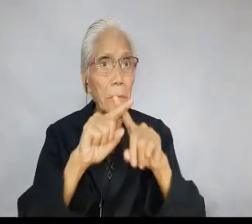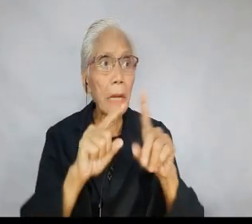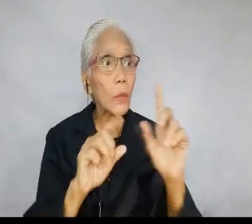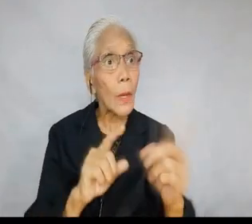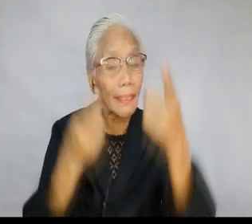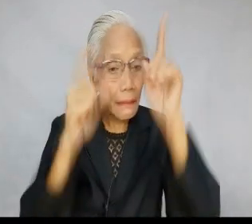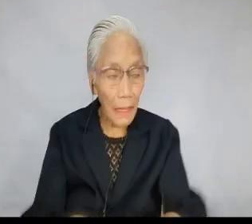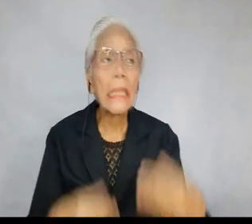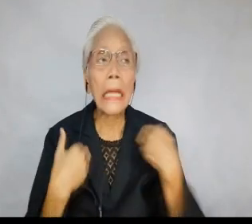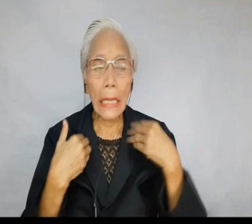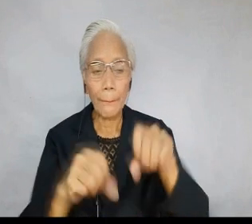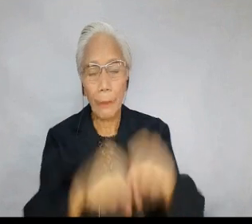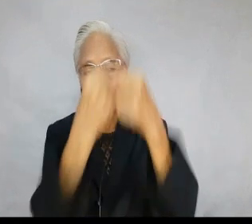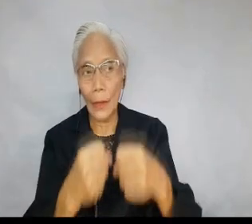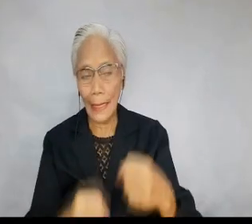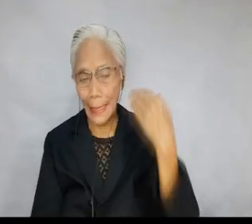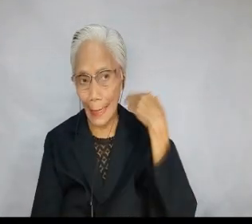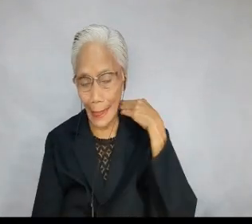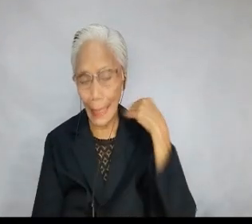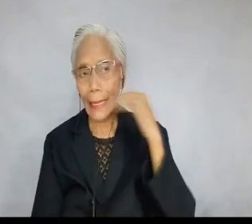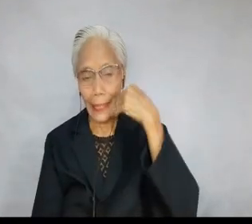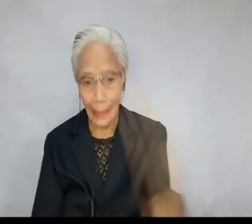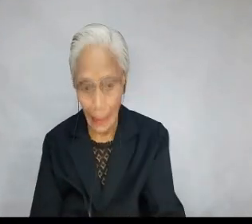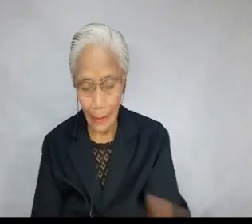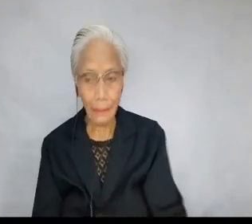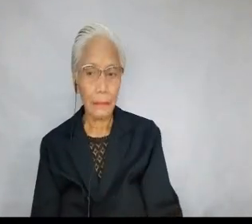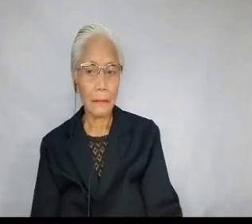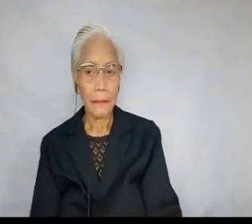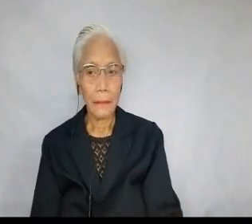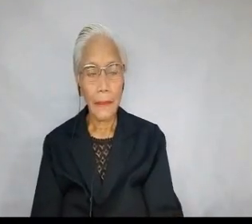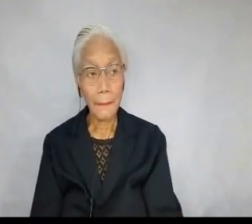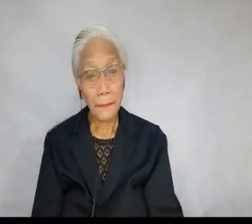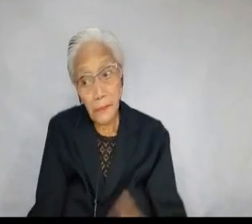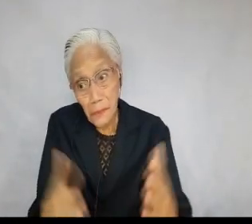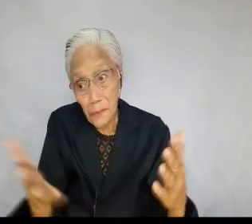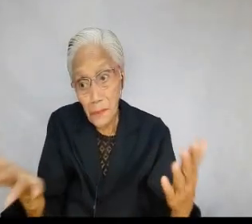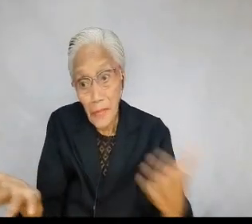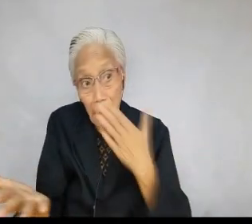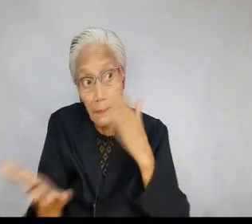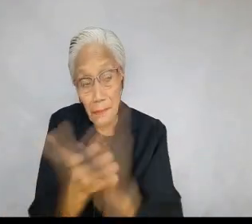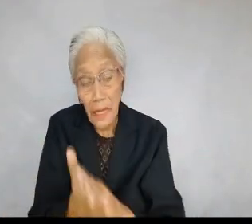remove it herself. 35. In so doing, she broke her neck and died. 36.